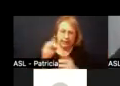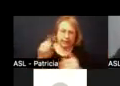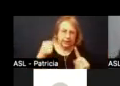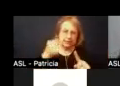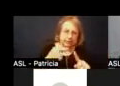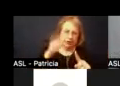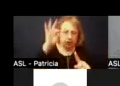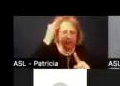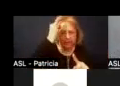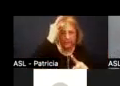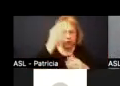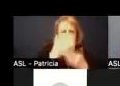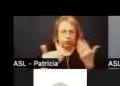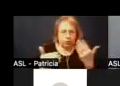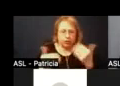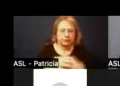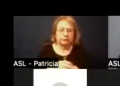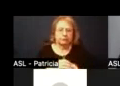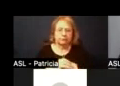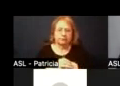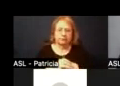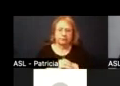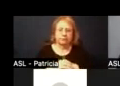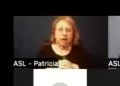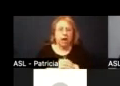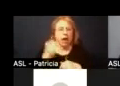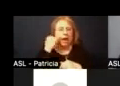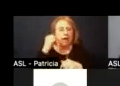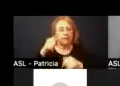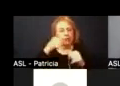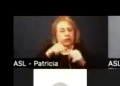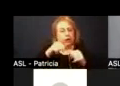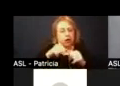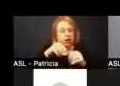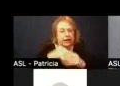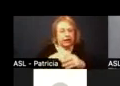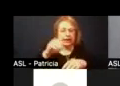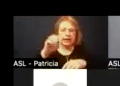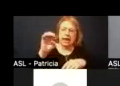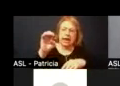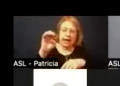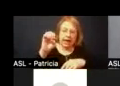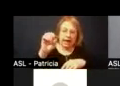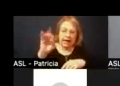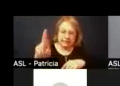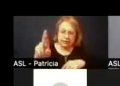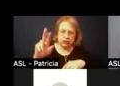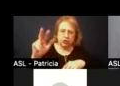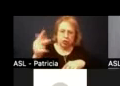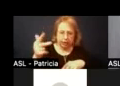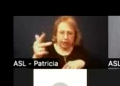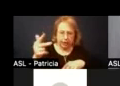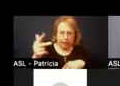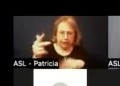portion and just just in the way if you recall we laid out in the esser 3 8086 and esser 3 plans